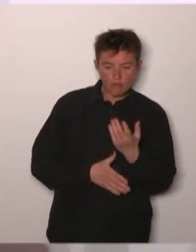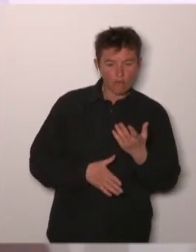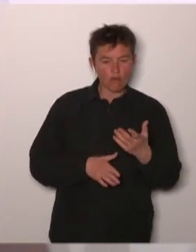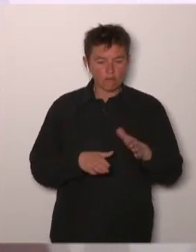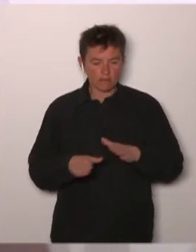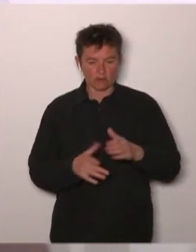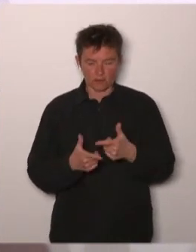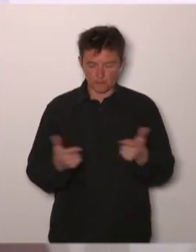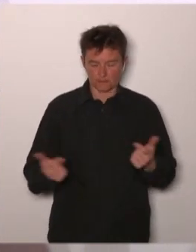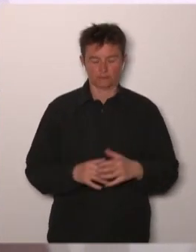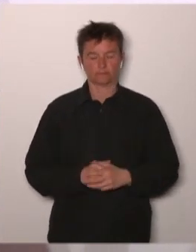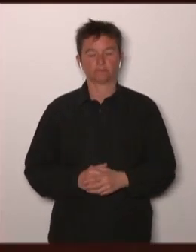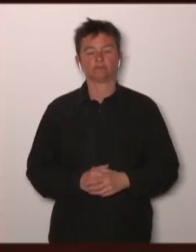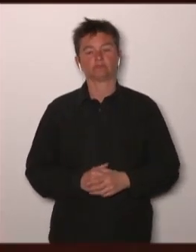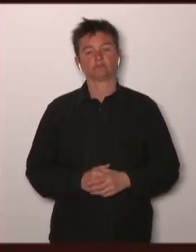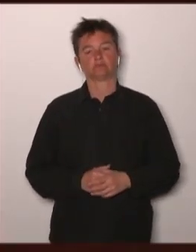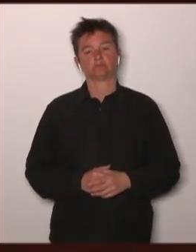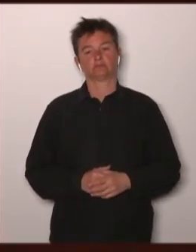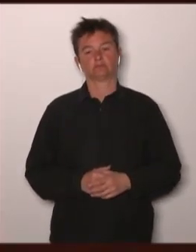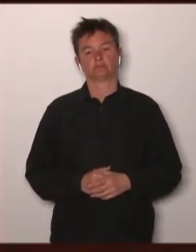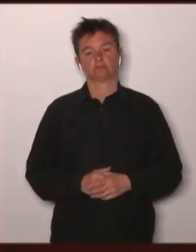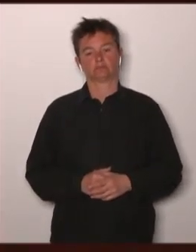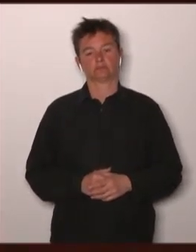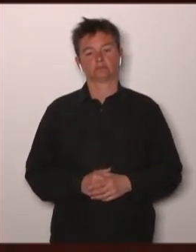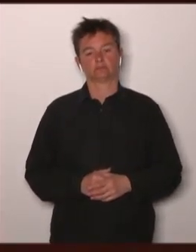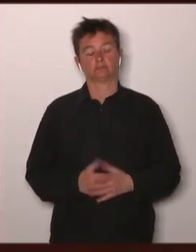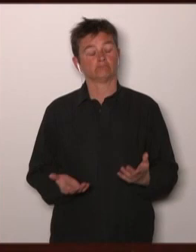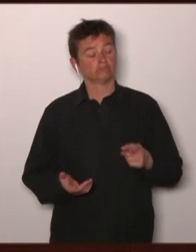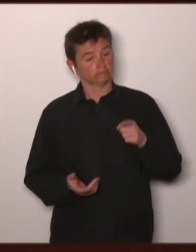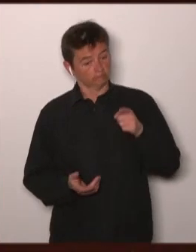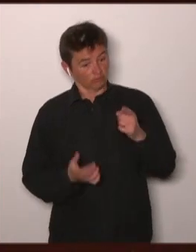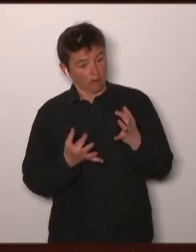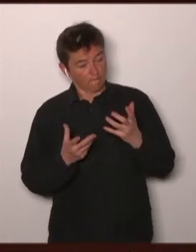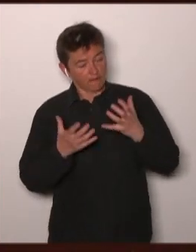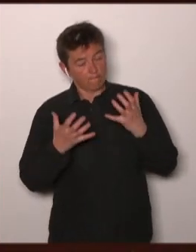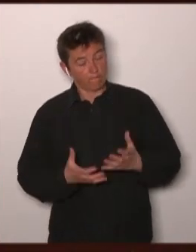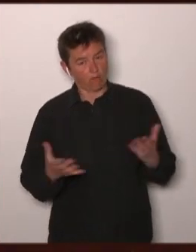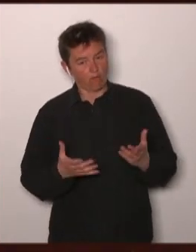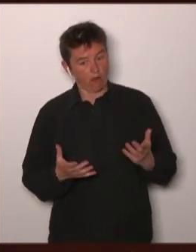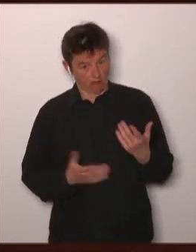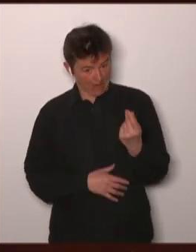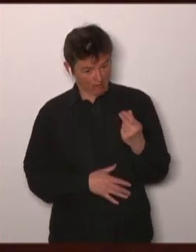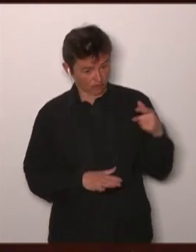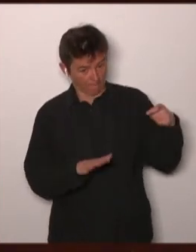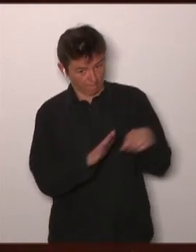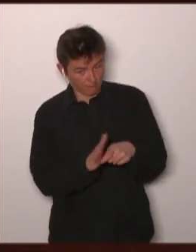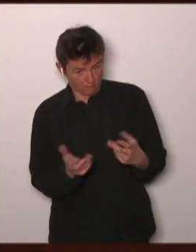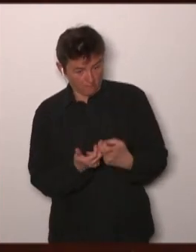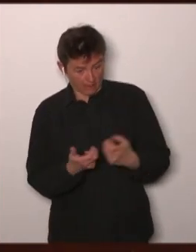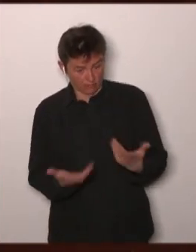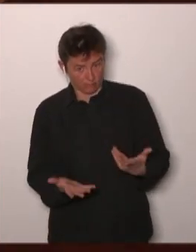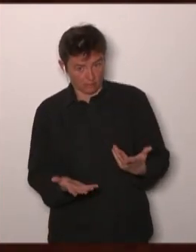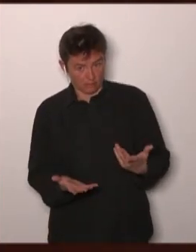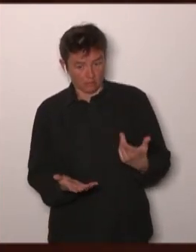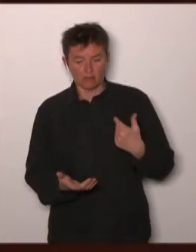what would you what would you like actually would you like fundings would you like you told me when we prepared that nice